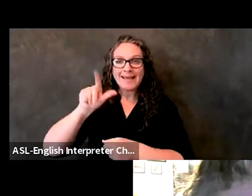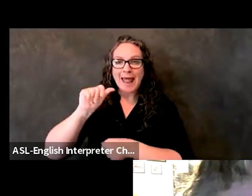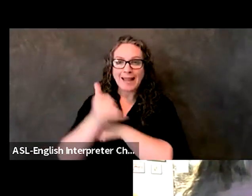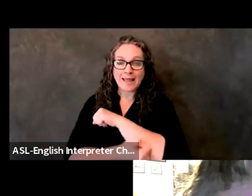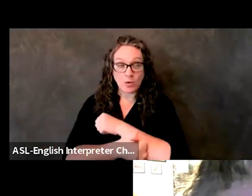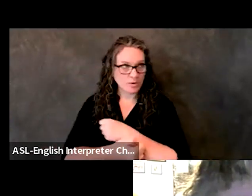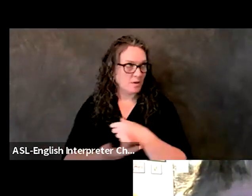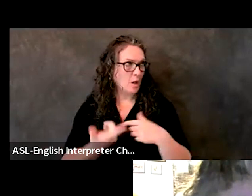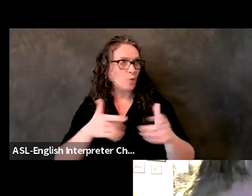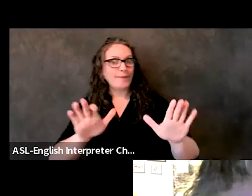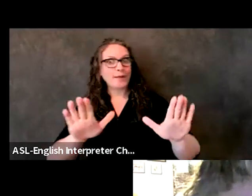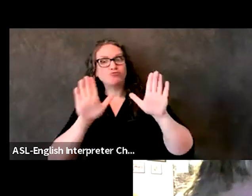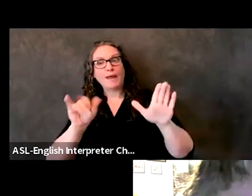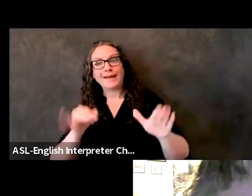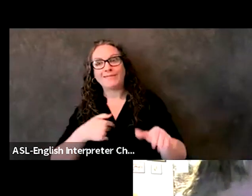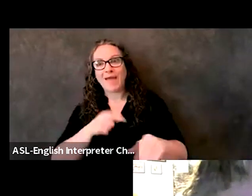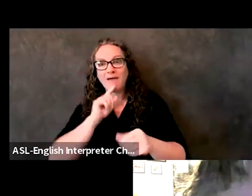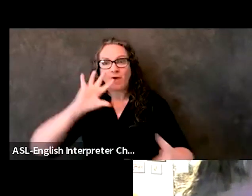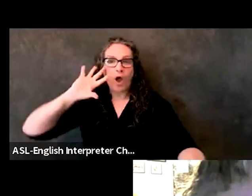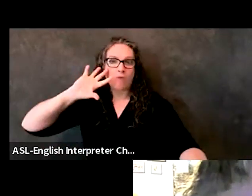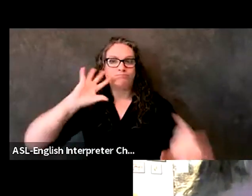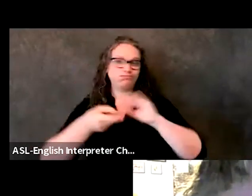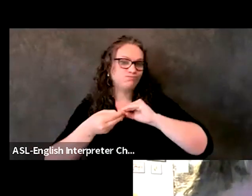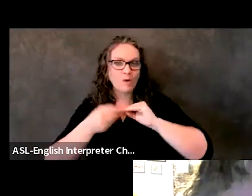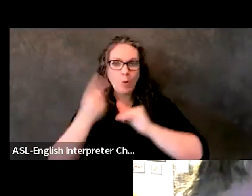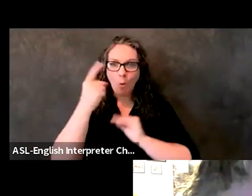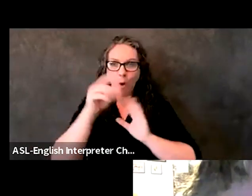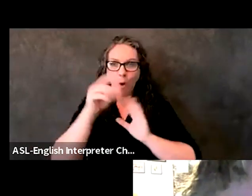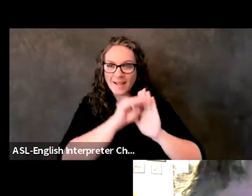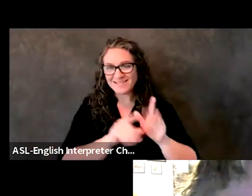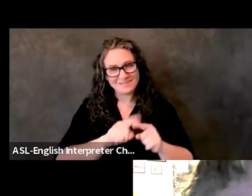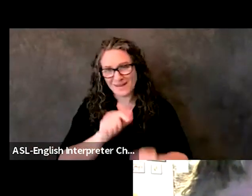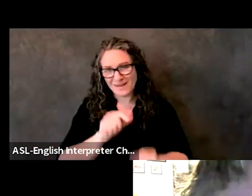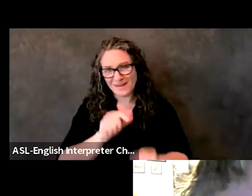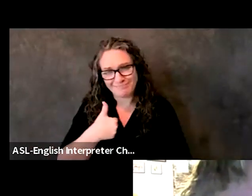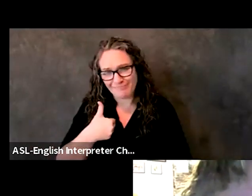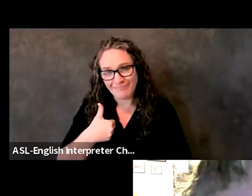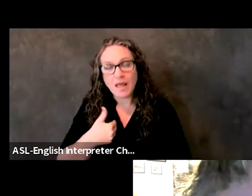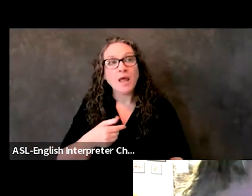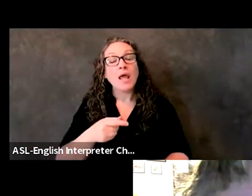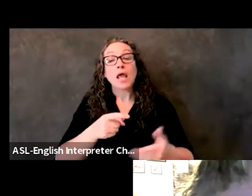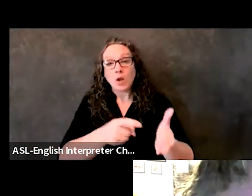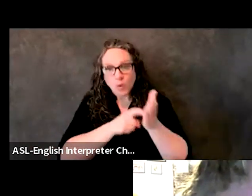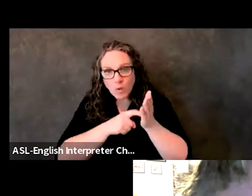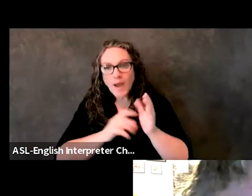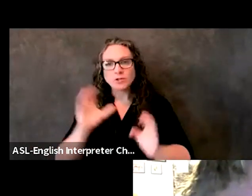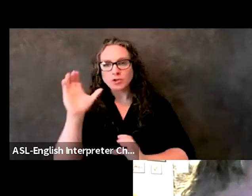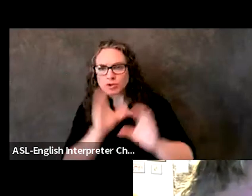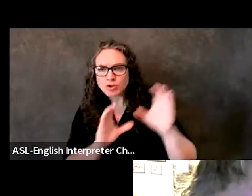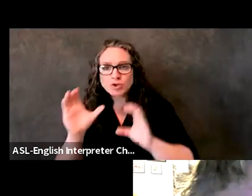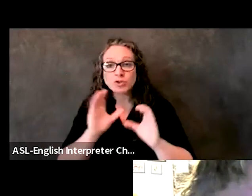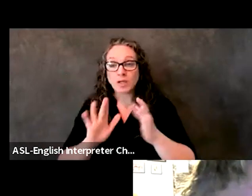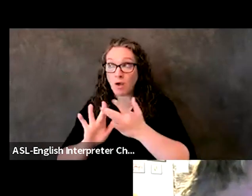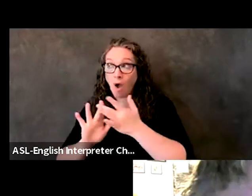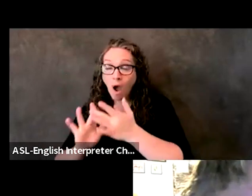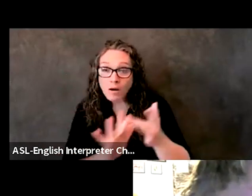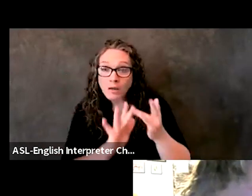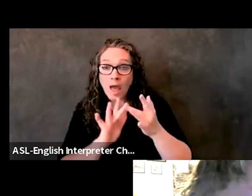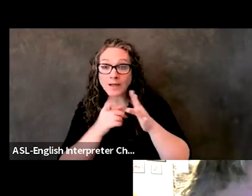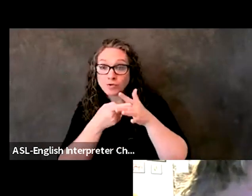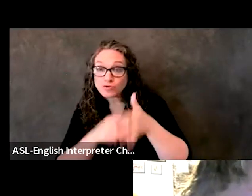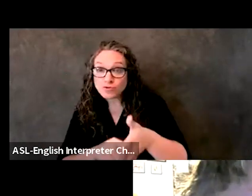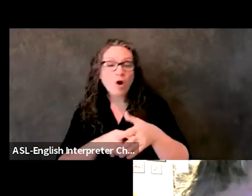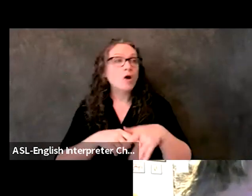great if that existed, but it doesn't. Uh, it took a lot of searching, uh, online. It took a lot of searching on